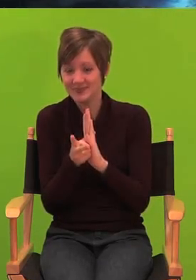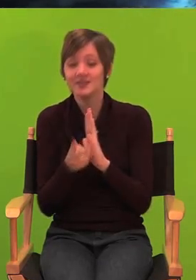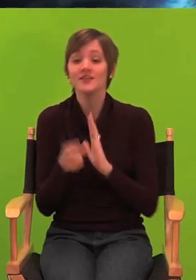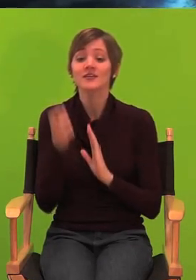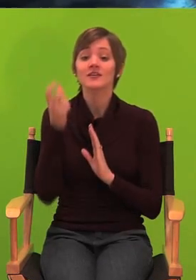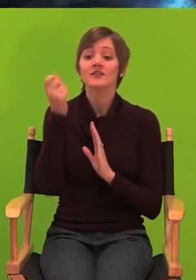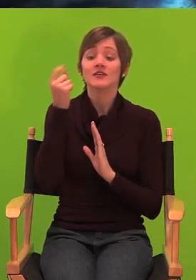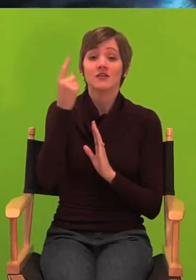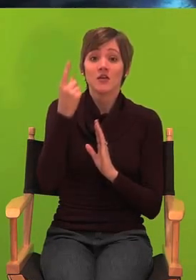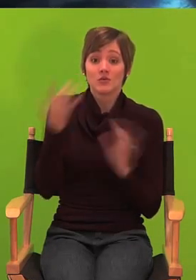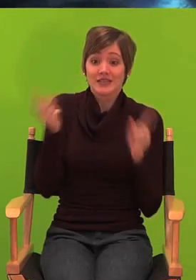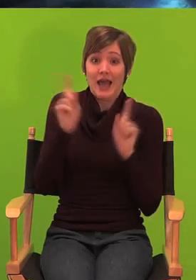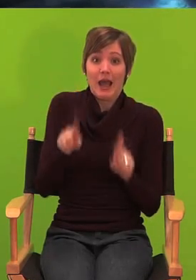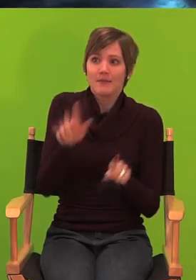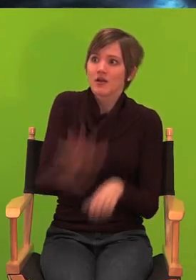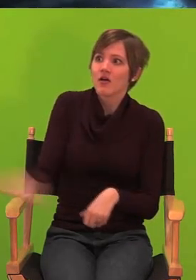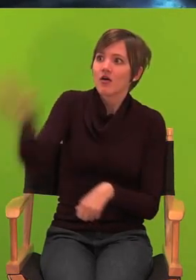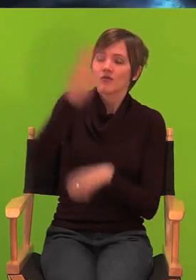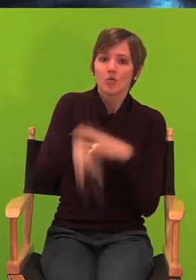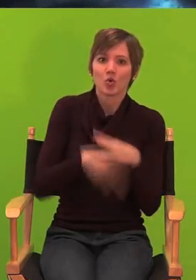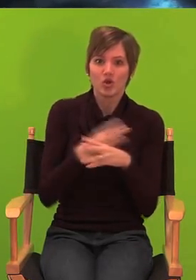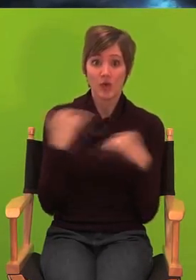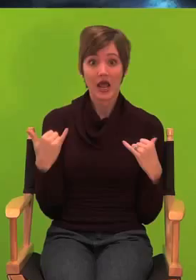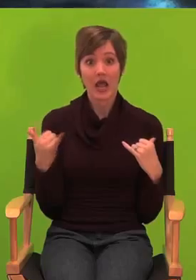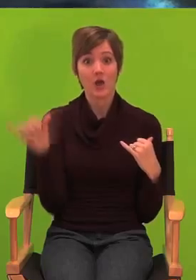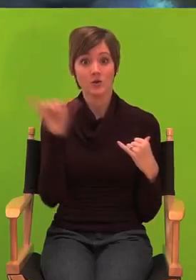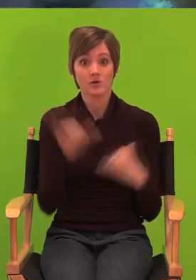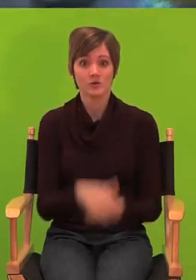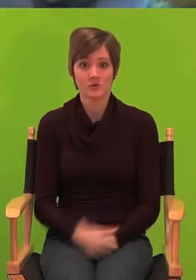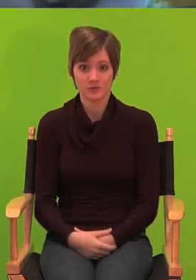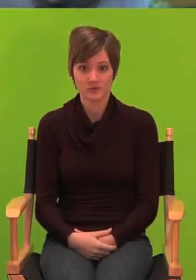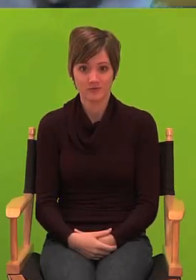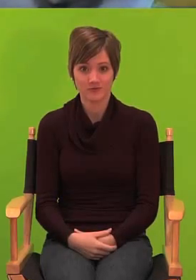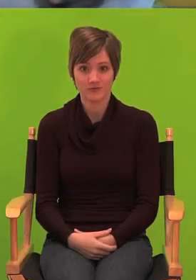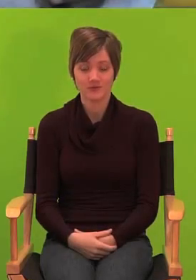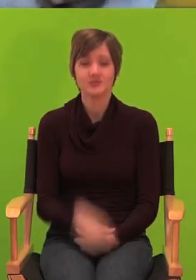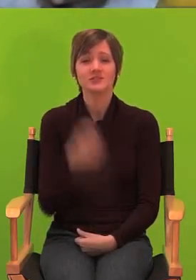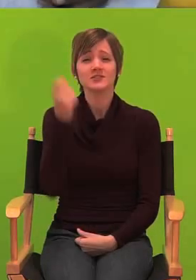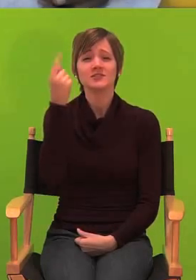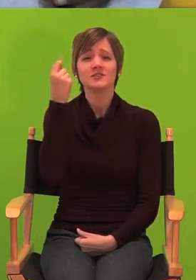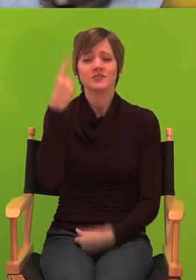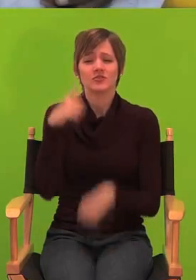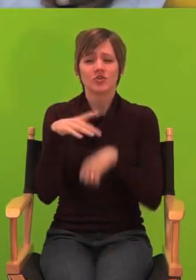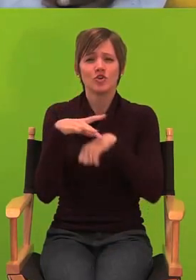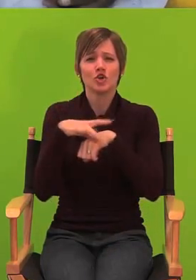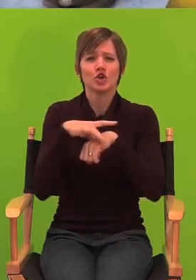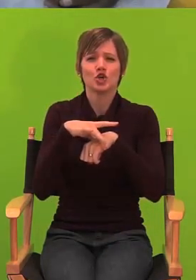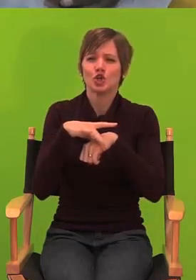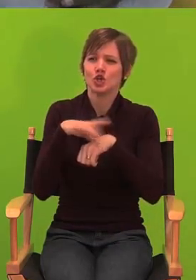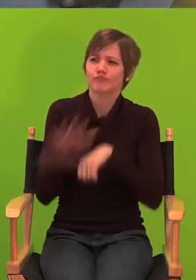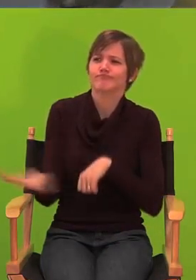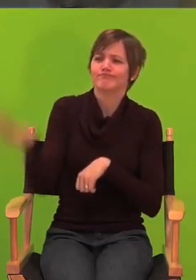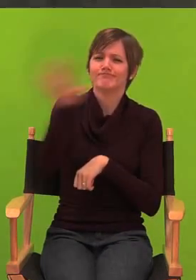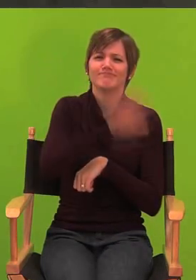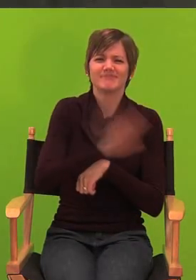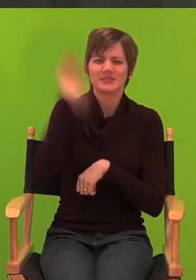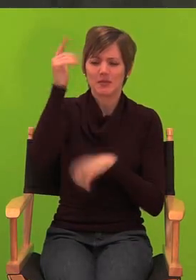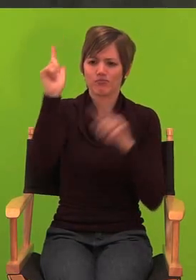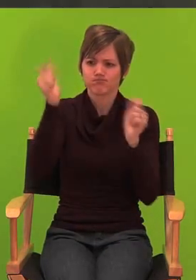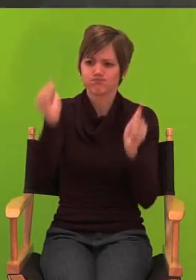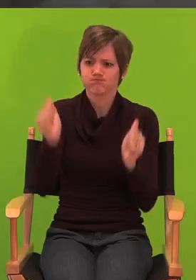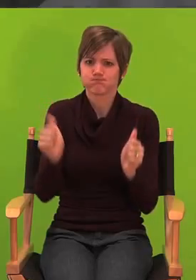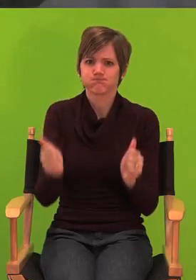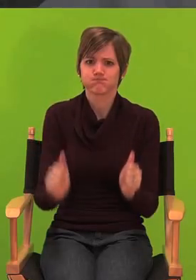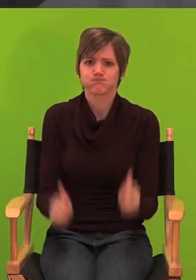share seems to be in peril. 6.7 billion of us share a world that knows all too much pain, oppression,